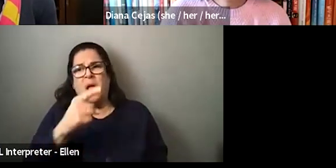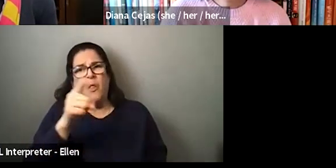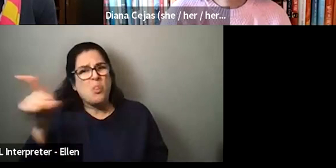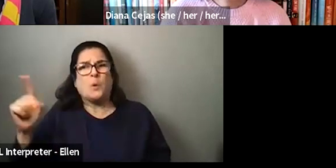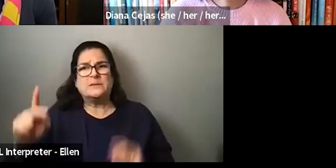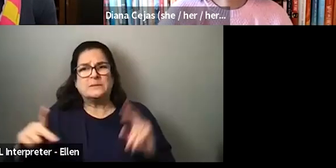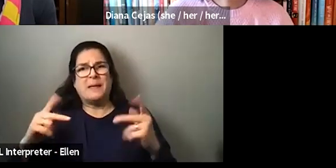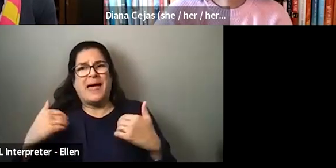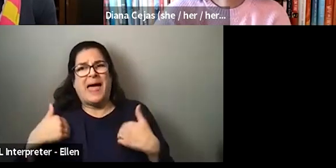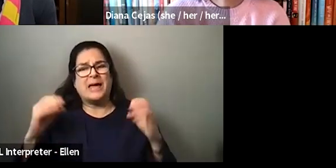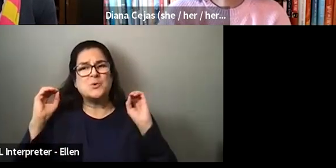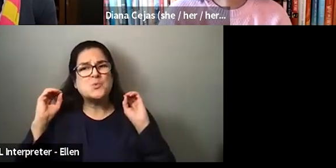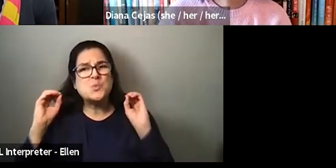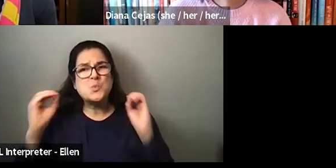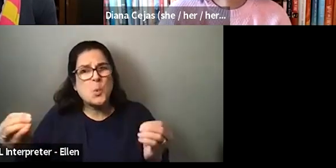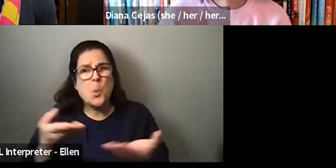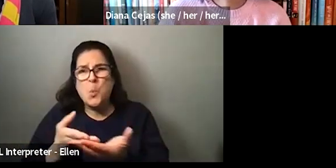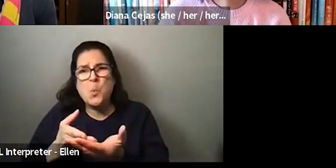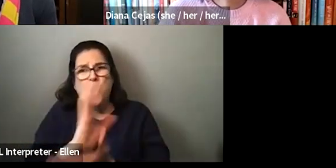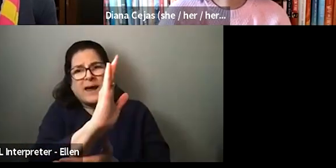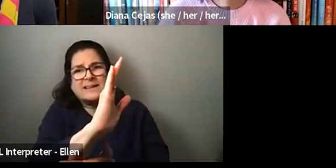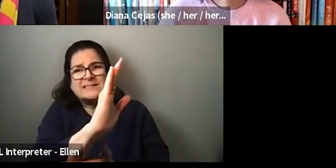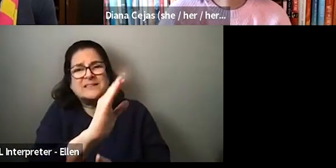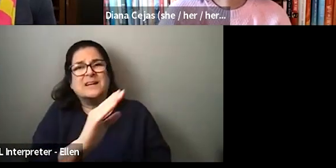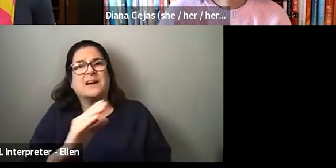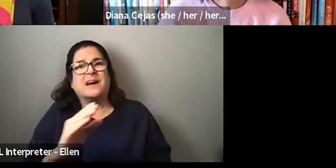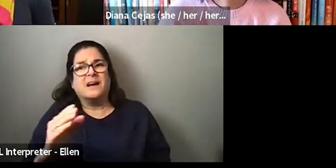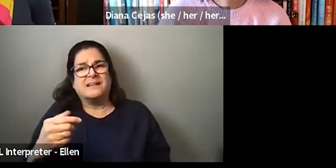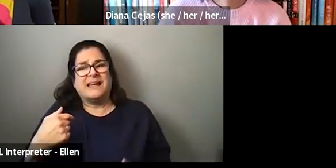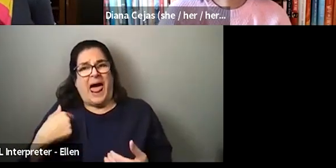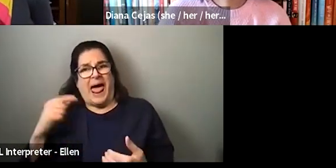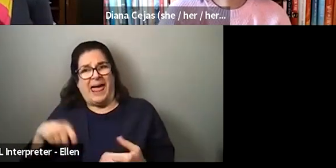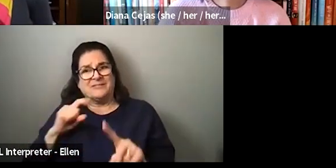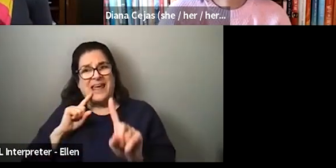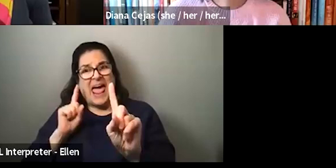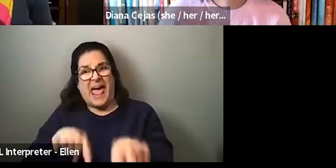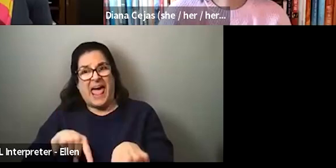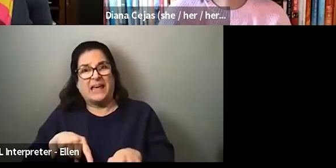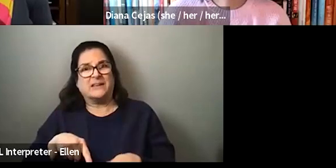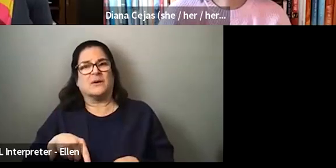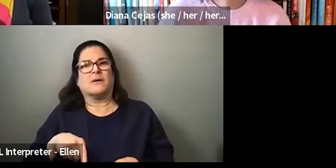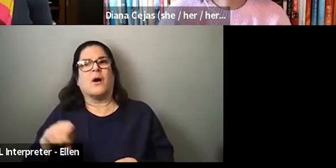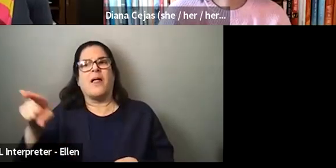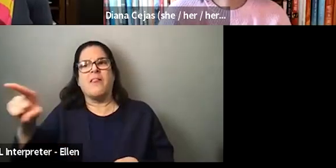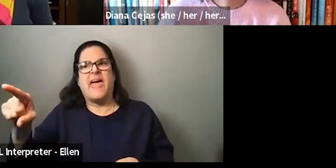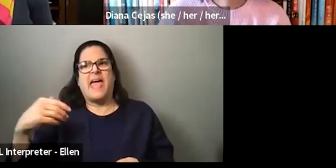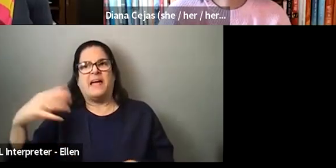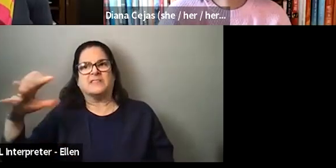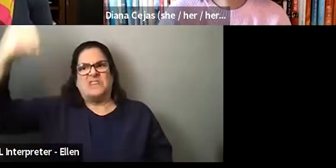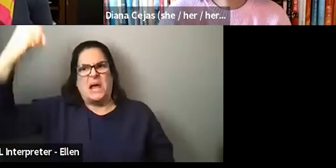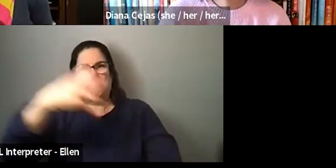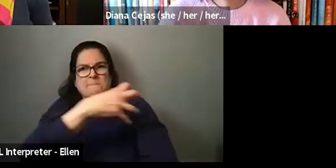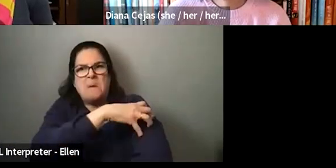idea or no, um, right to have any answer out of me or to have some sort of perceived power, um, over my life. So I would